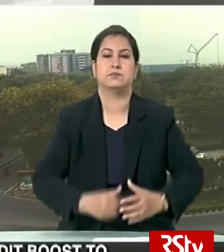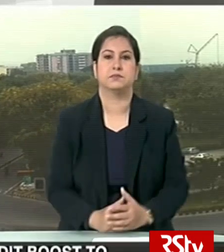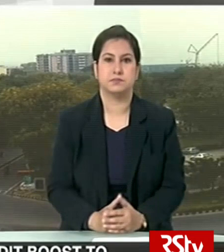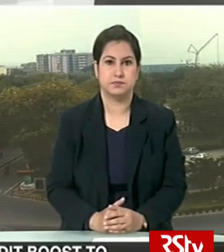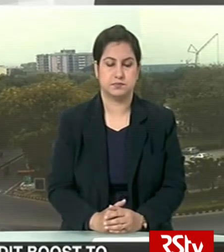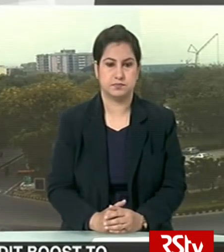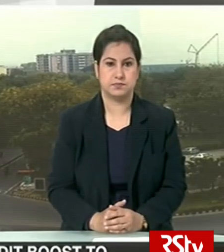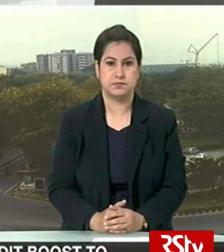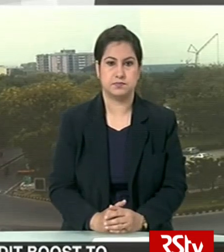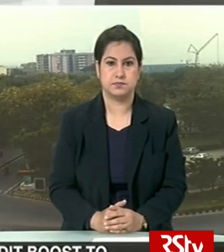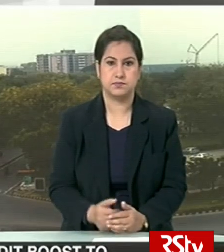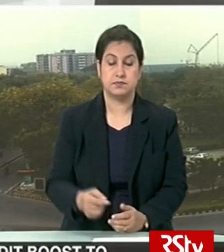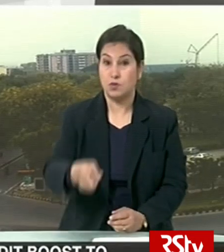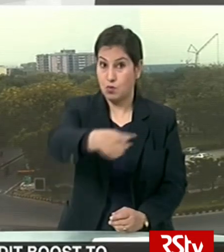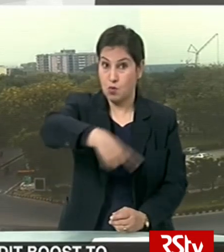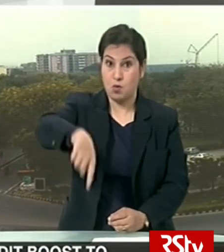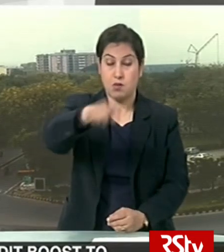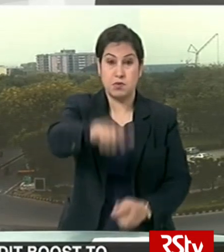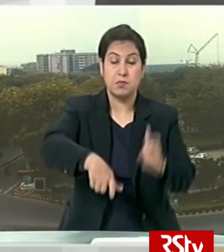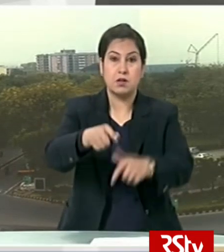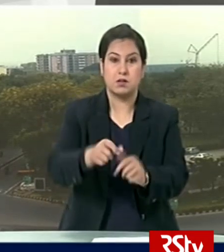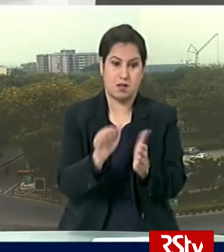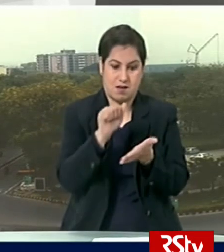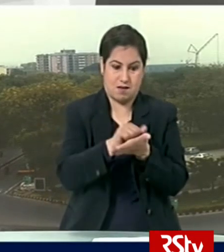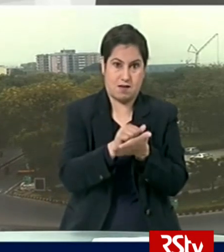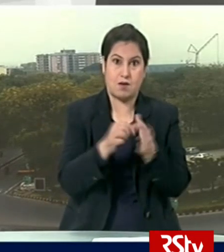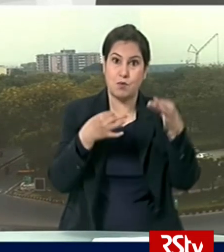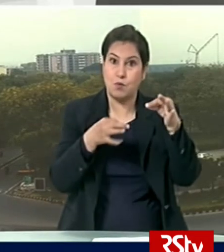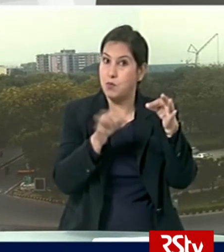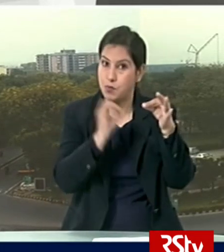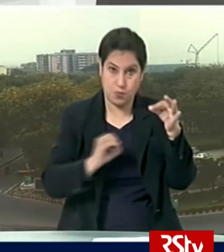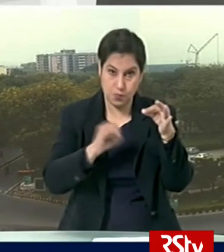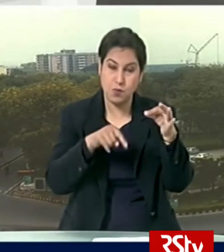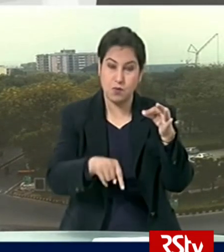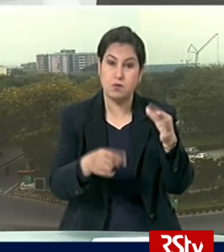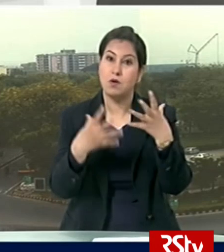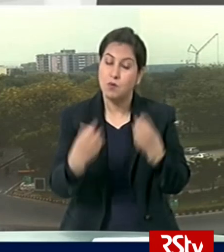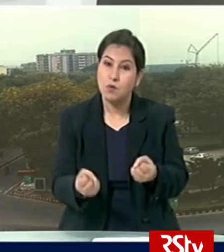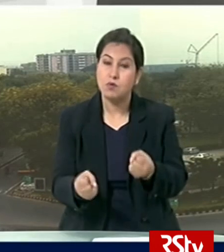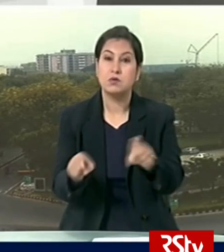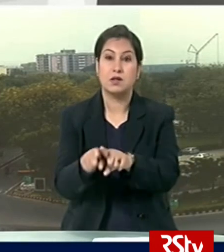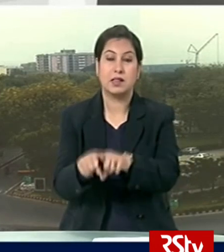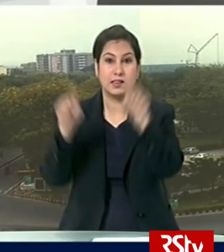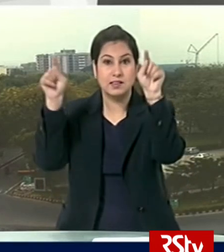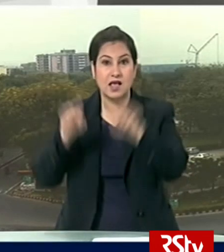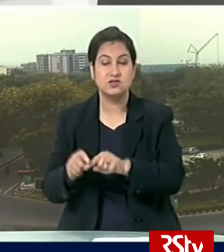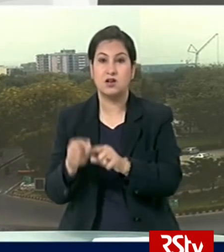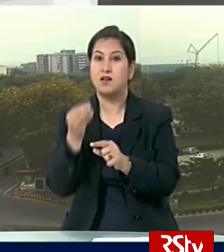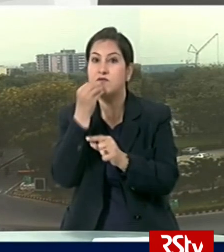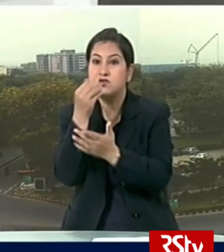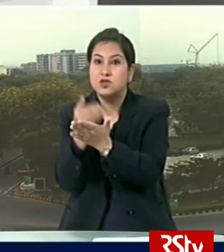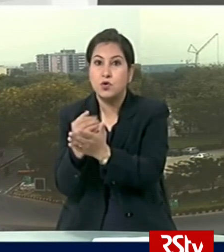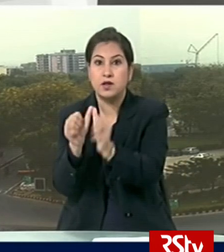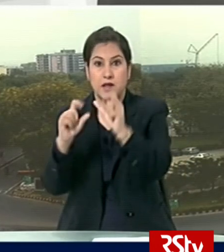for those who are non-card holders meaning they are neither under the national food security act